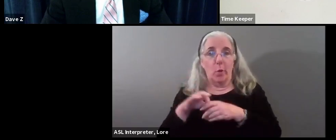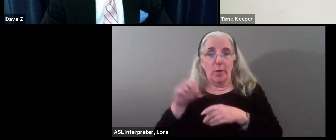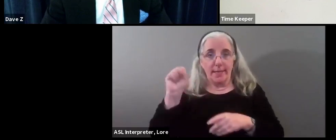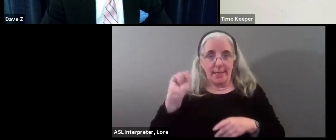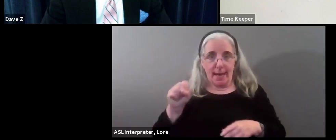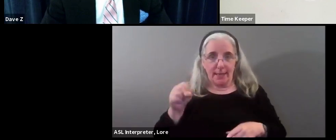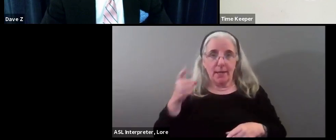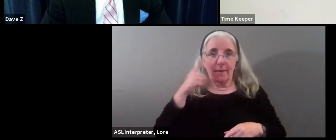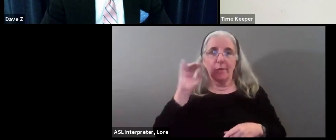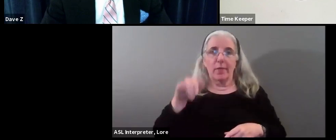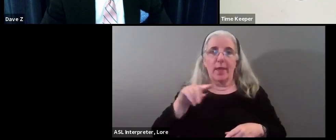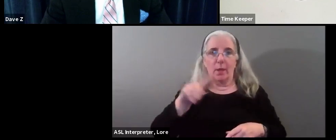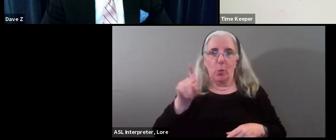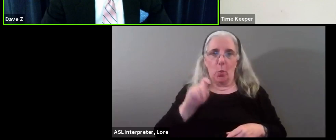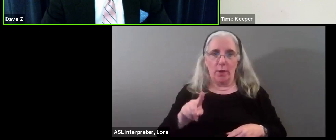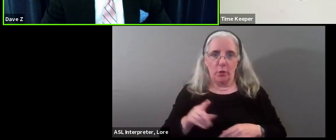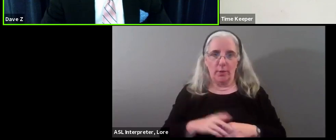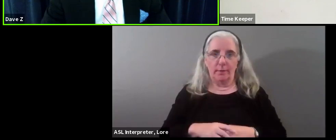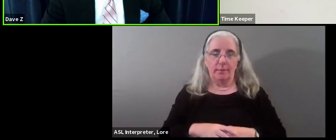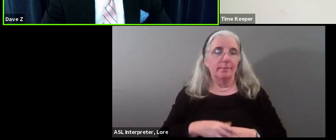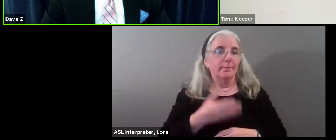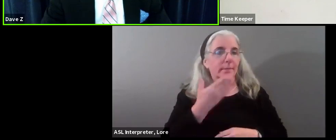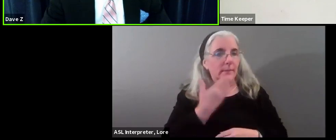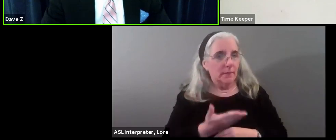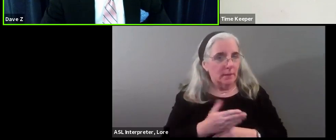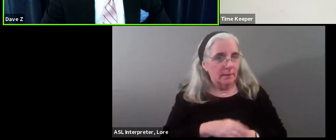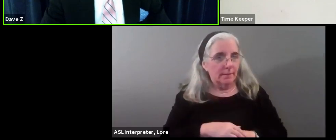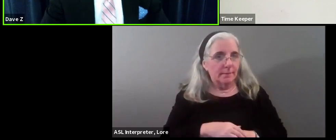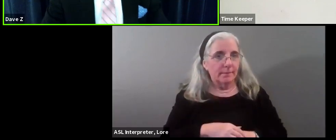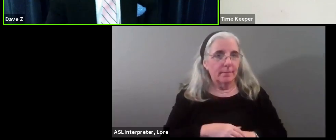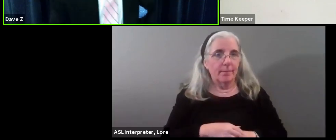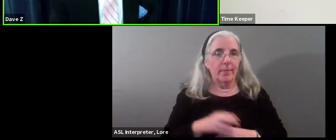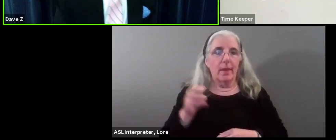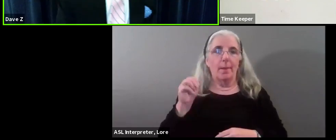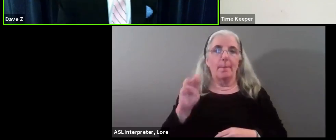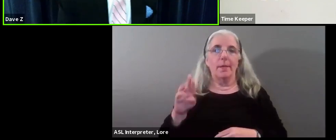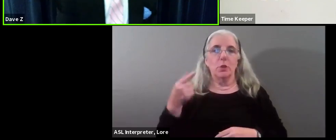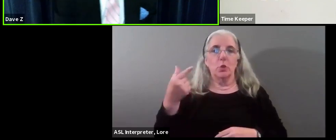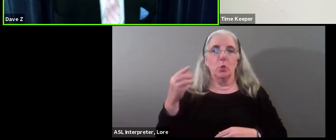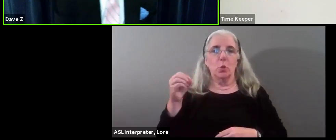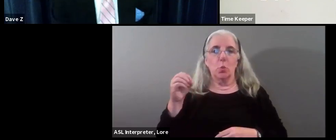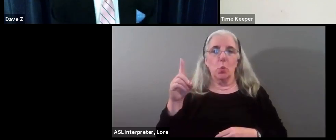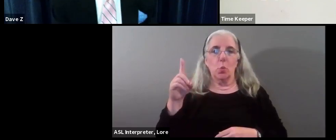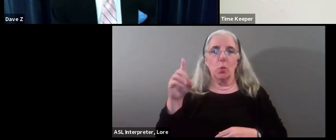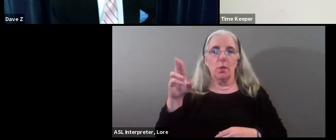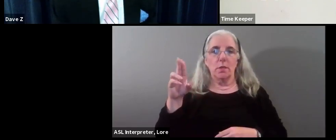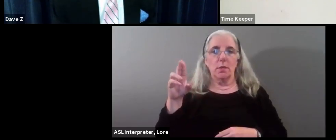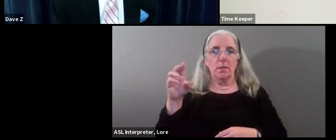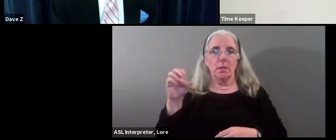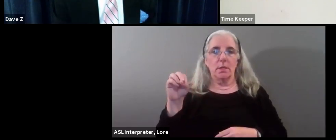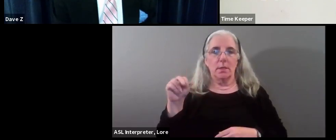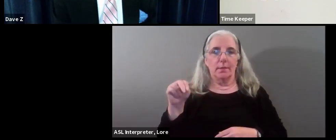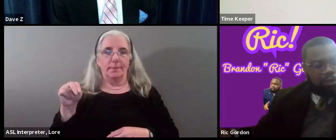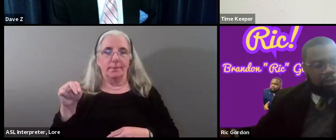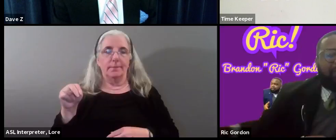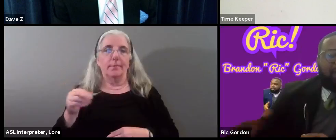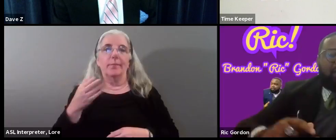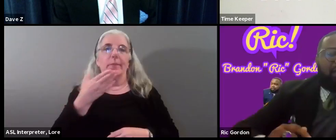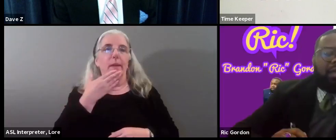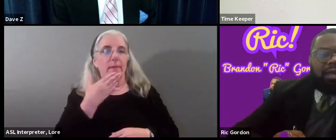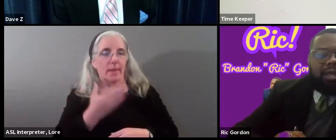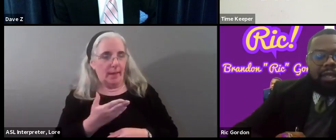the question. Thank you, sir. Mr. Gordon, your thoughts, please. Thank you so much.